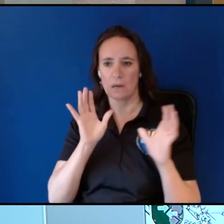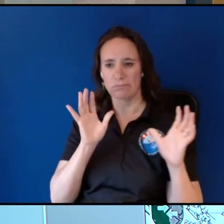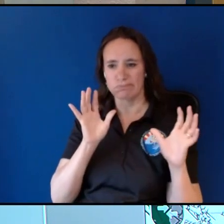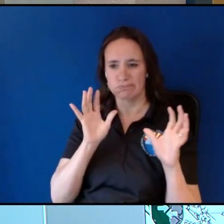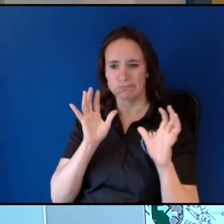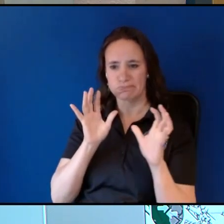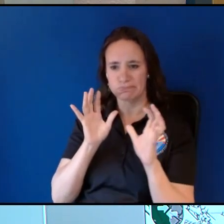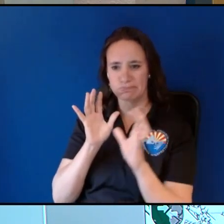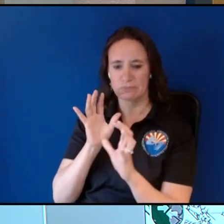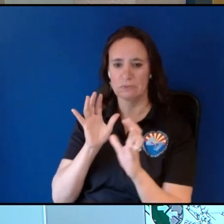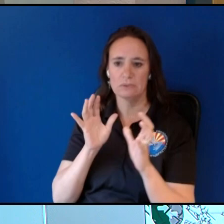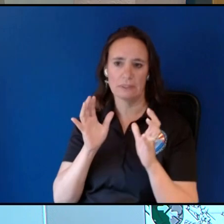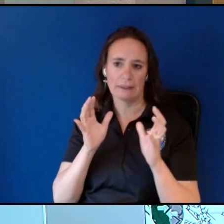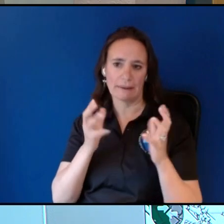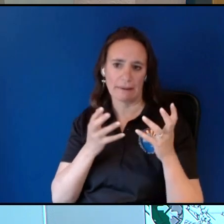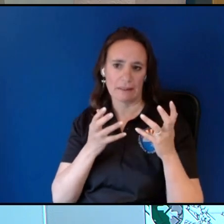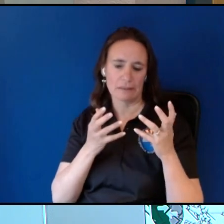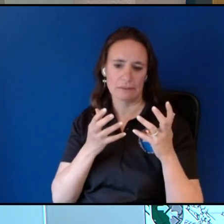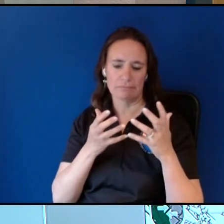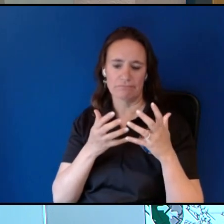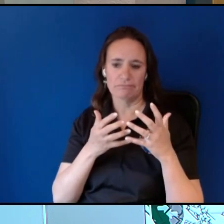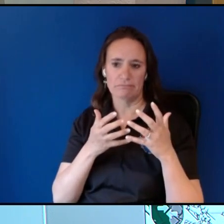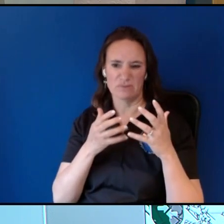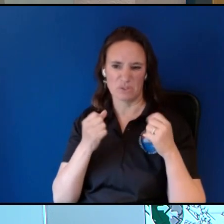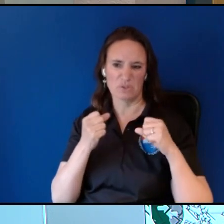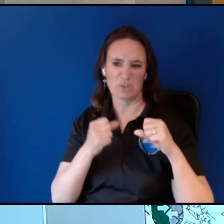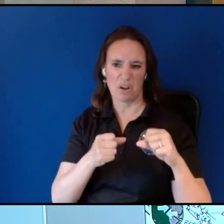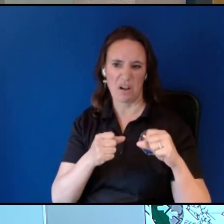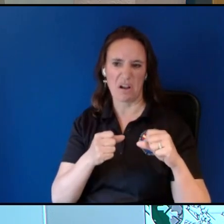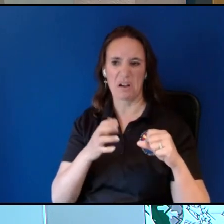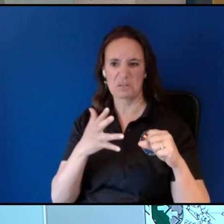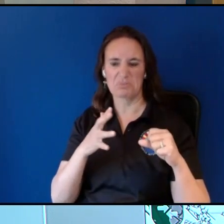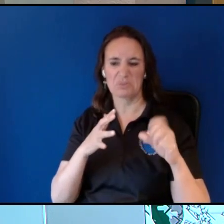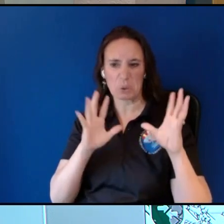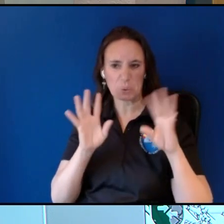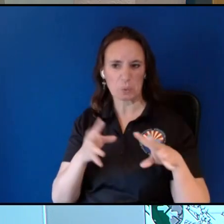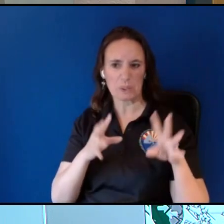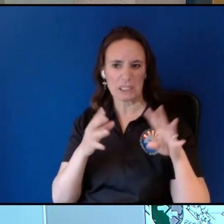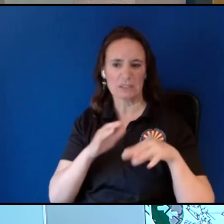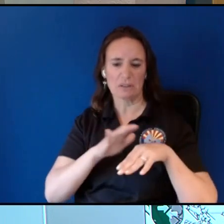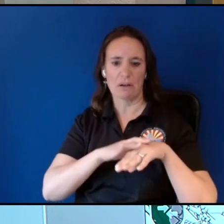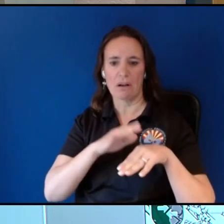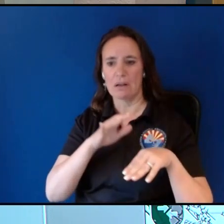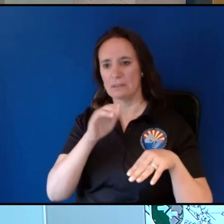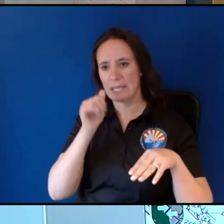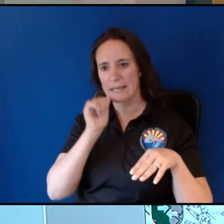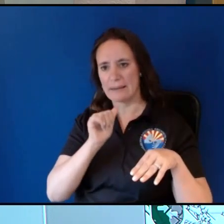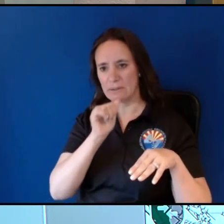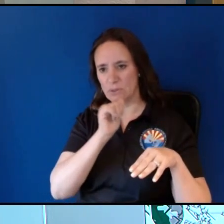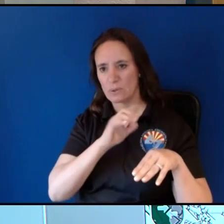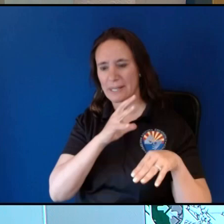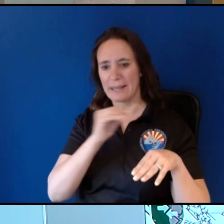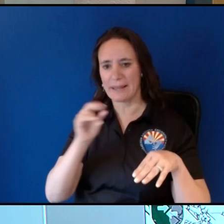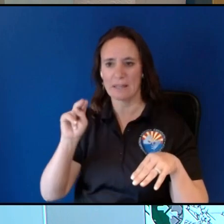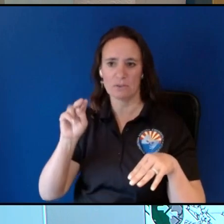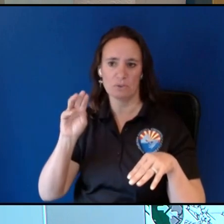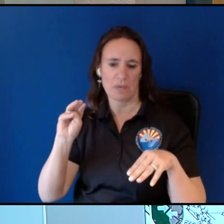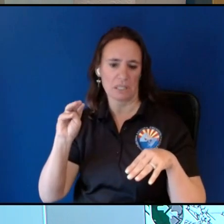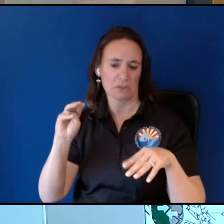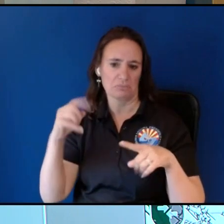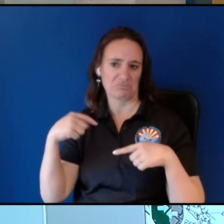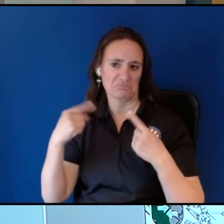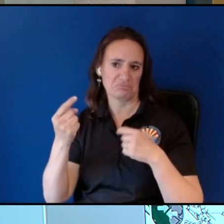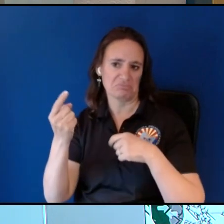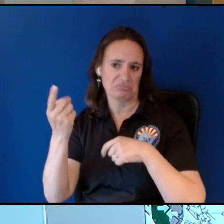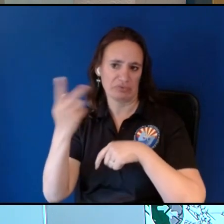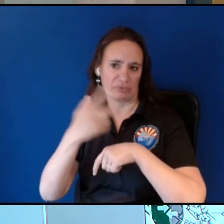healthy southwest winds uh over arizona and new mexico uh for the next several days once we get past